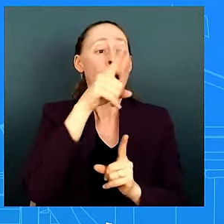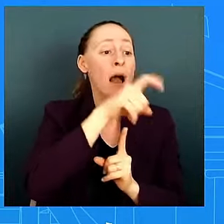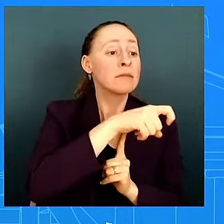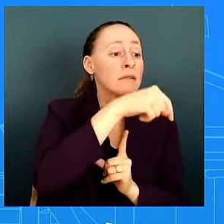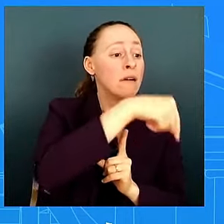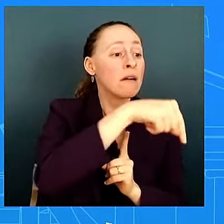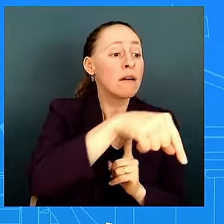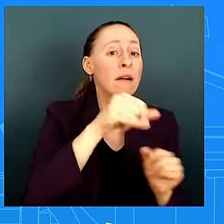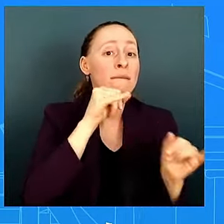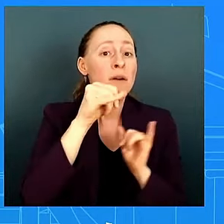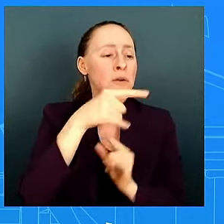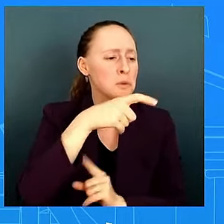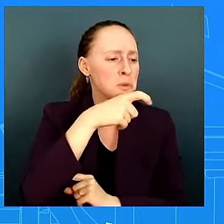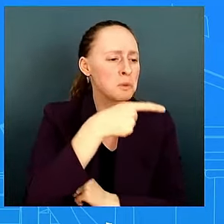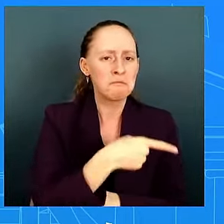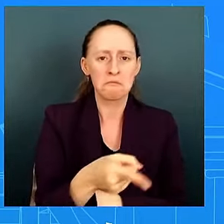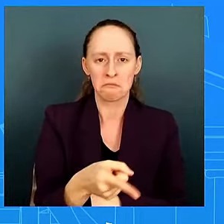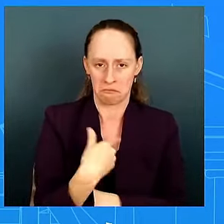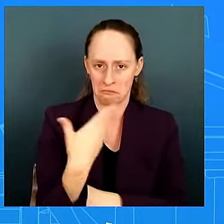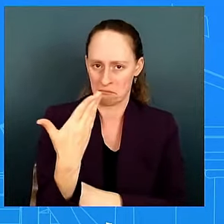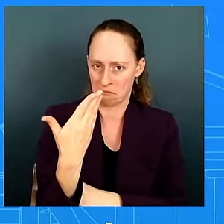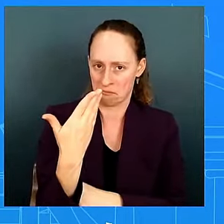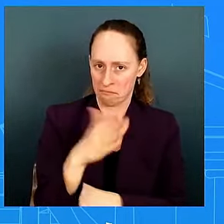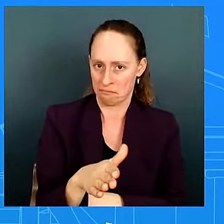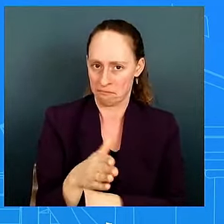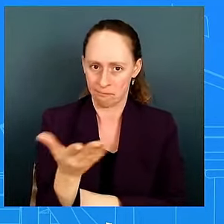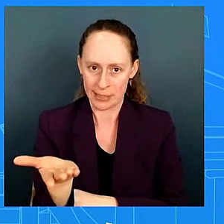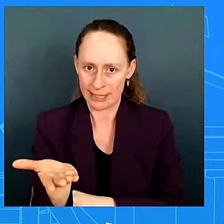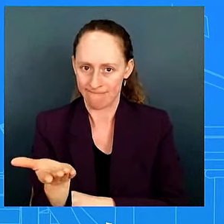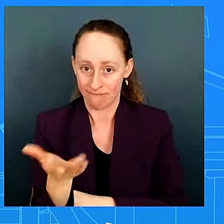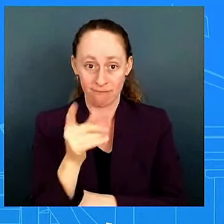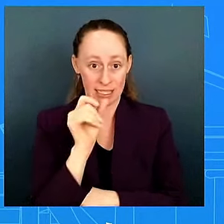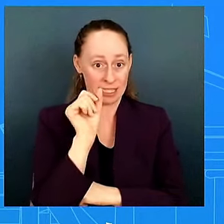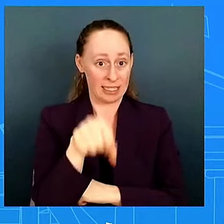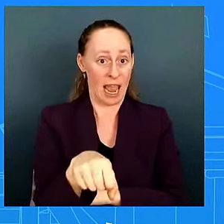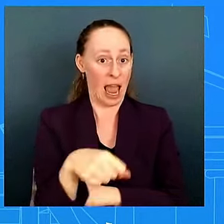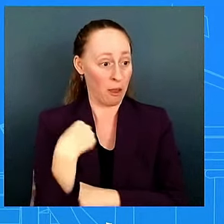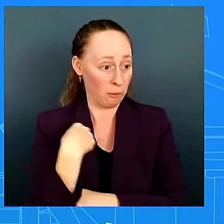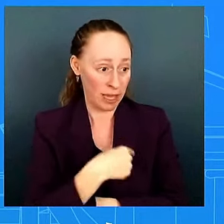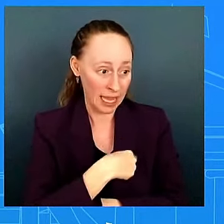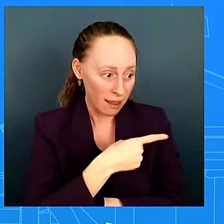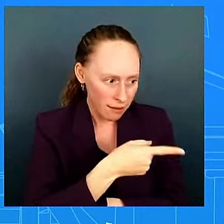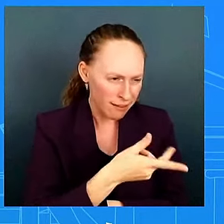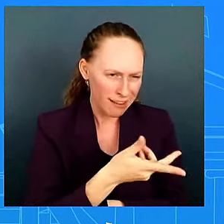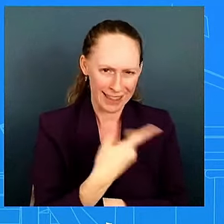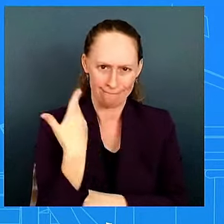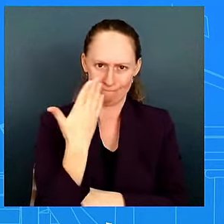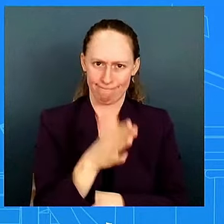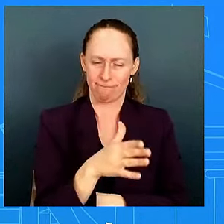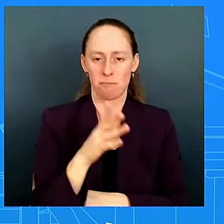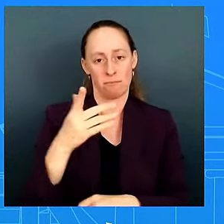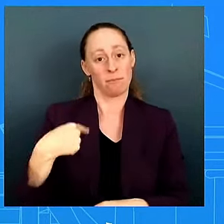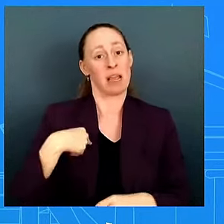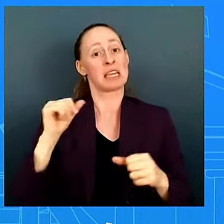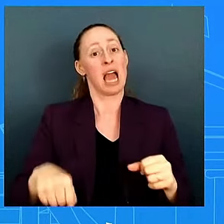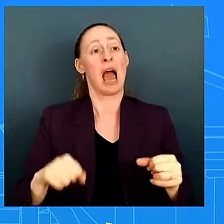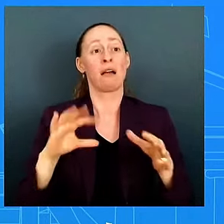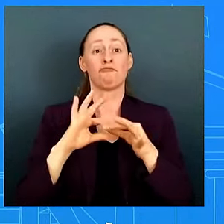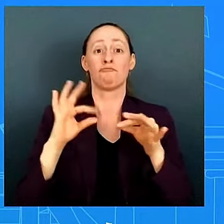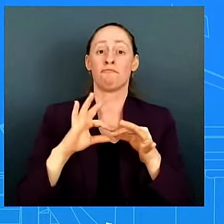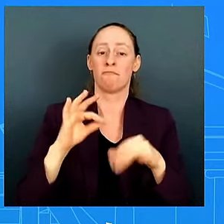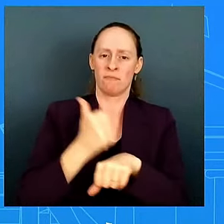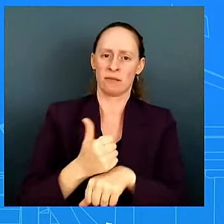that and to and to speak to that i can just speak to my experience and go back again on the president's record and what he's been able uh